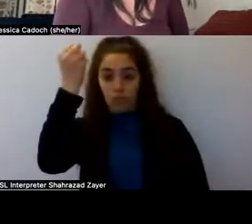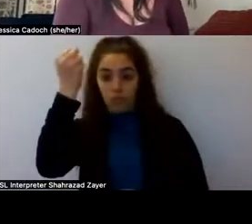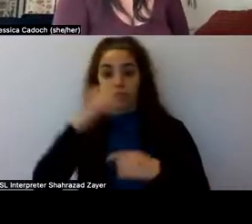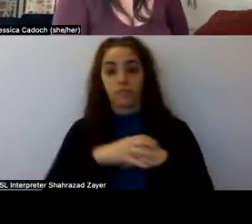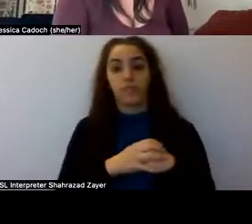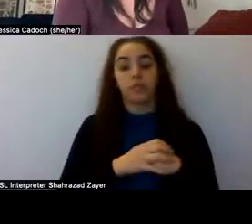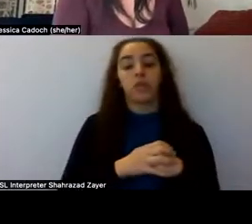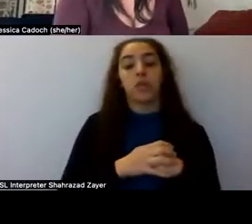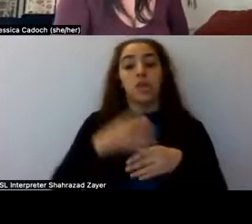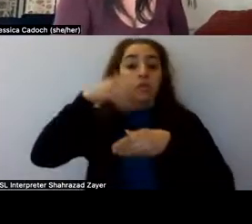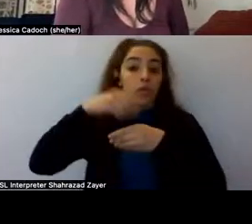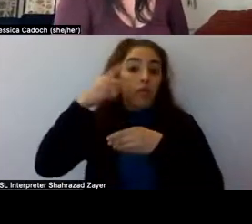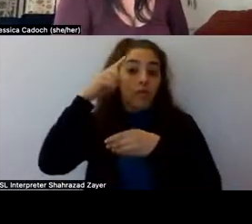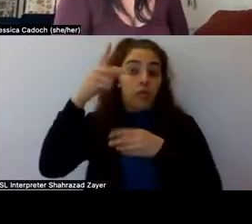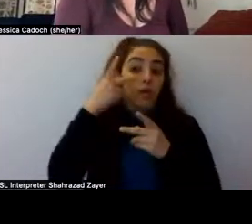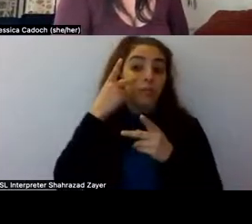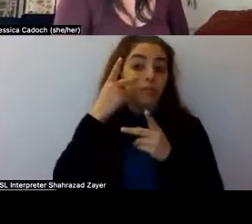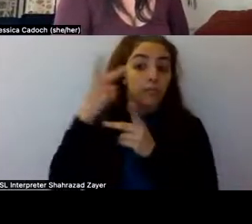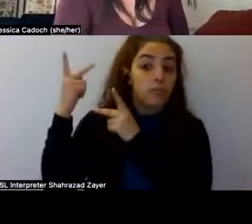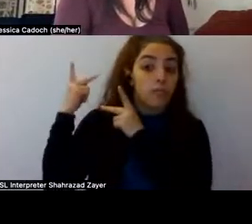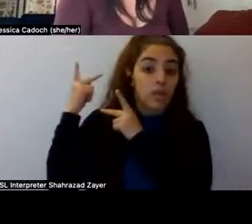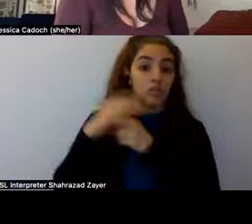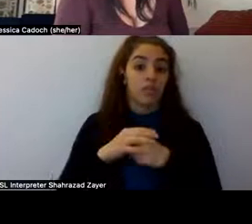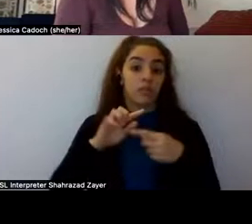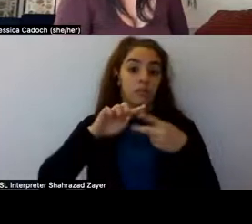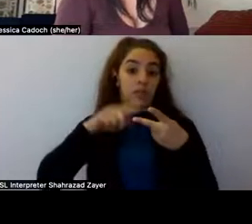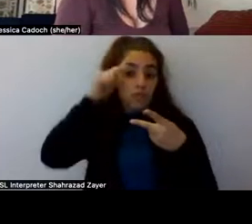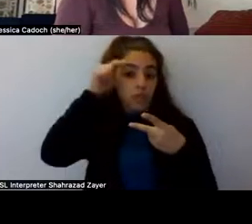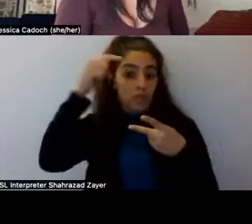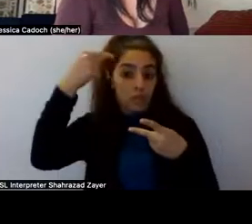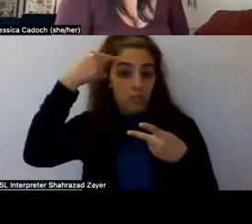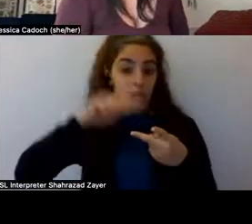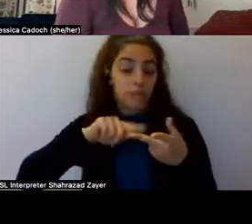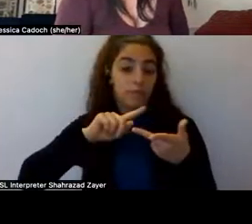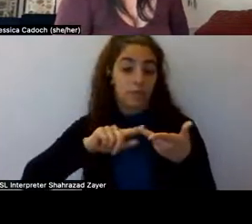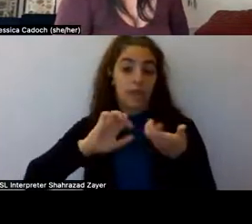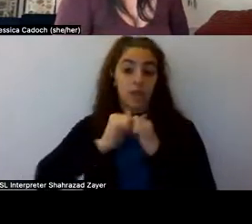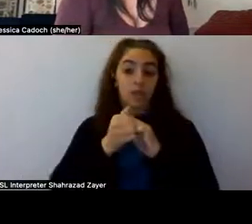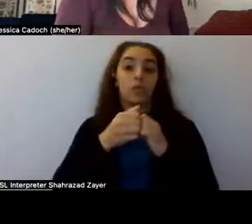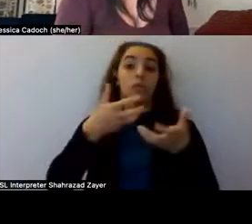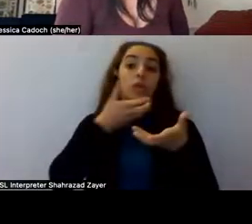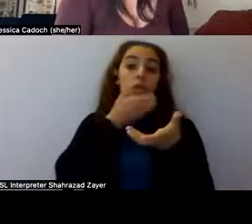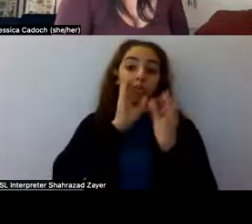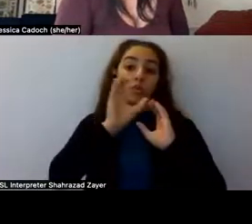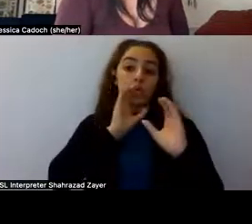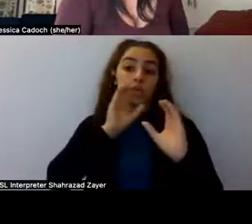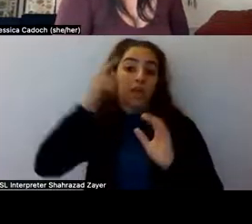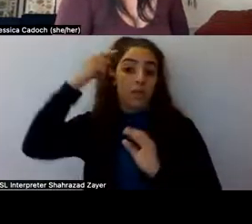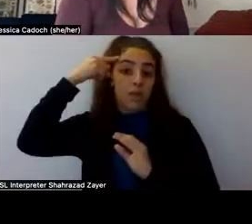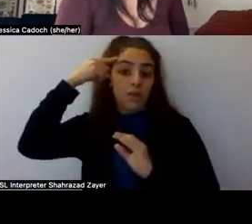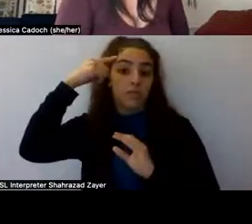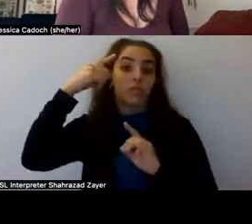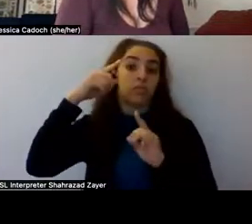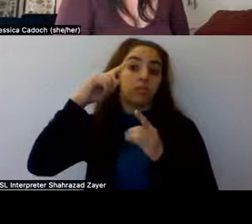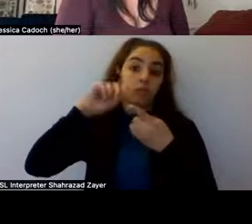-reflection, theory of mind, the ability to impute mental states to others, mental time travel, the ability to project